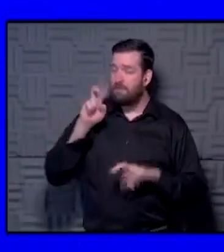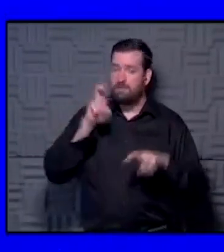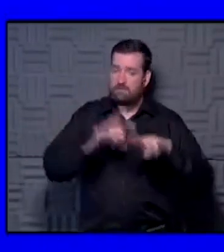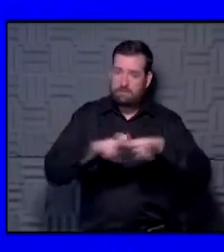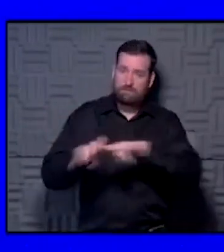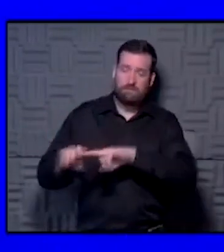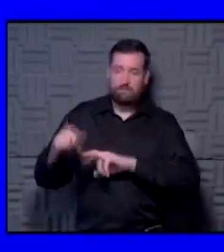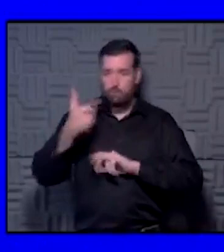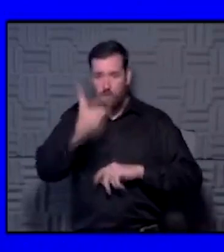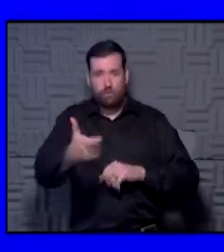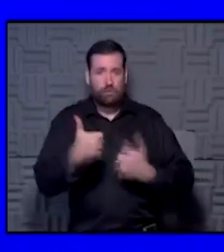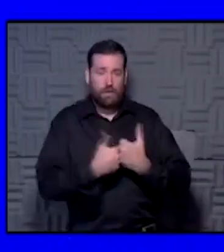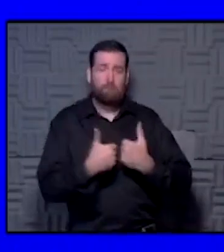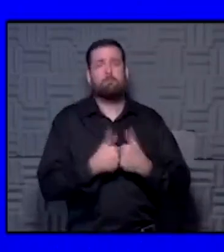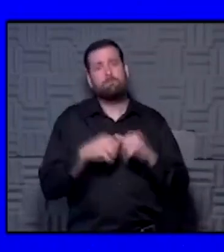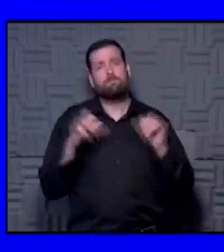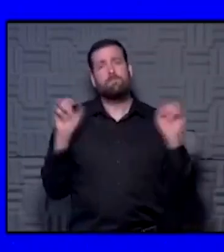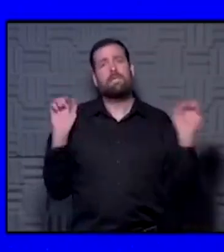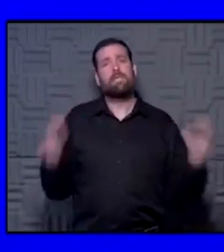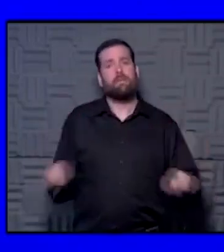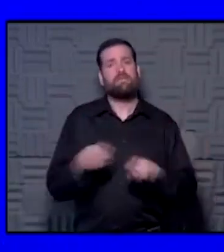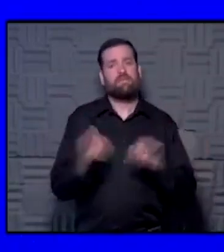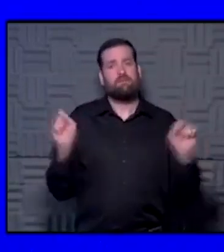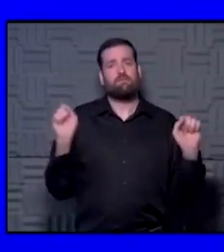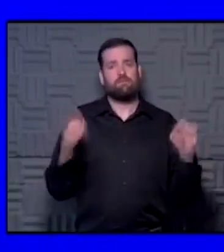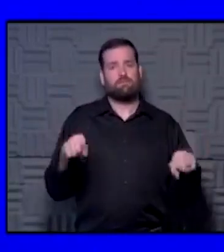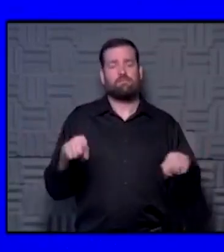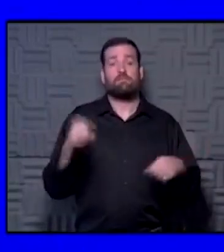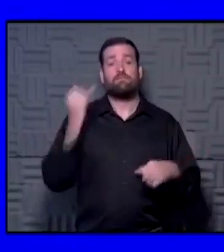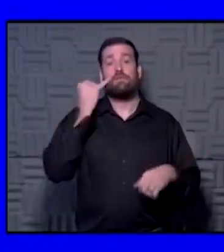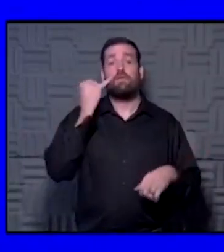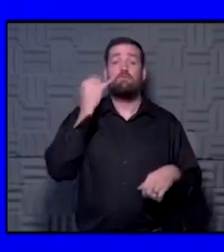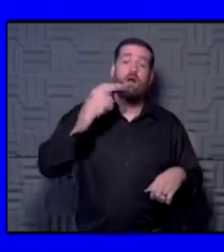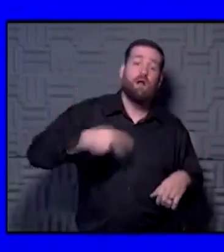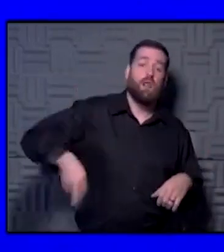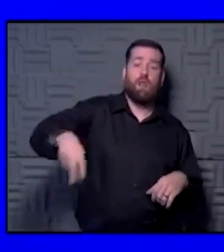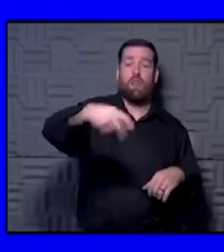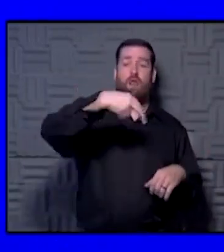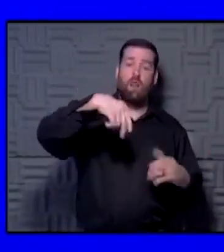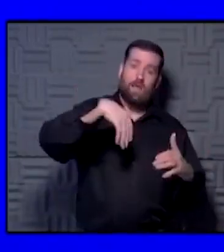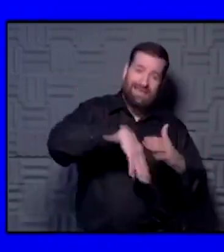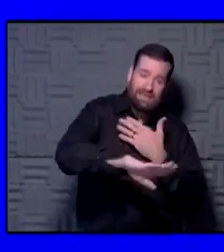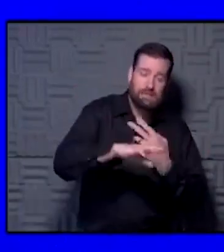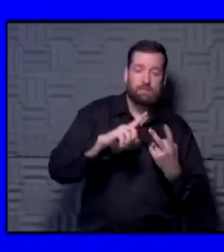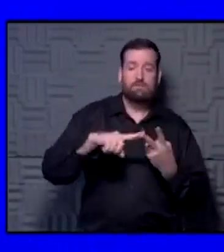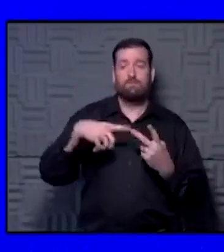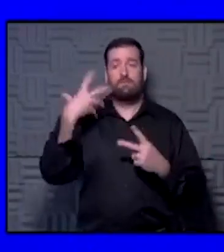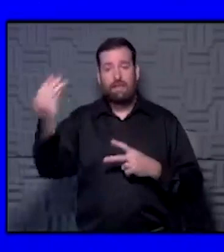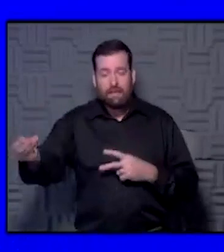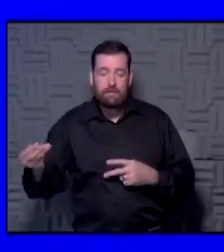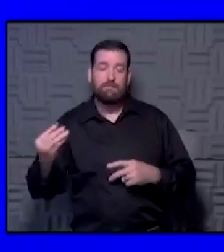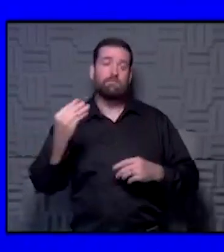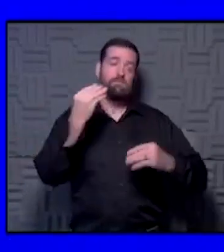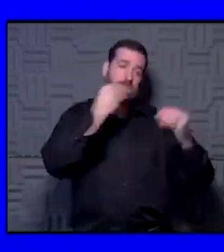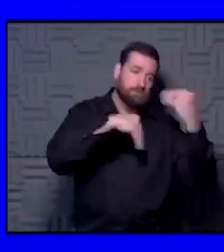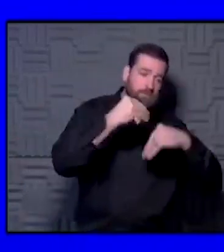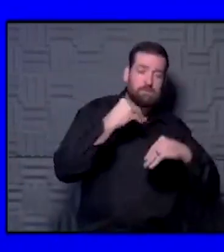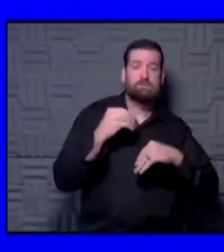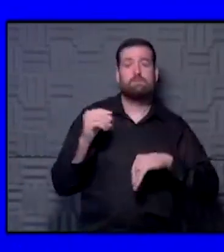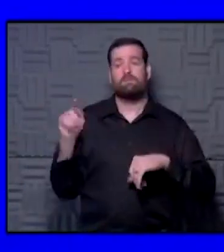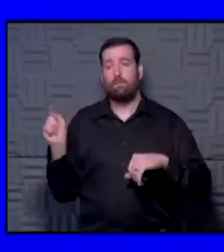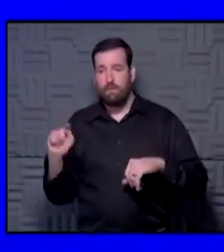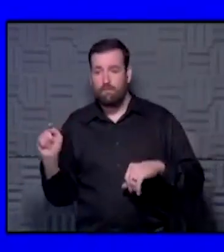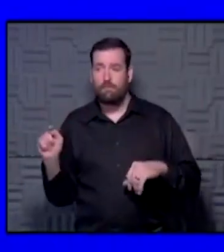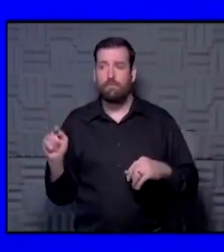sitting down, watching the game, I think you can be very safe. If you're up walking, either getting into the stadium, getting out of the stadium, going to get concessions, going to the restroom,